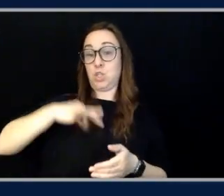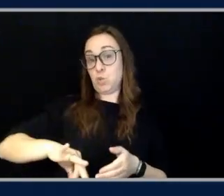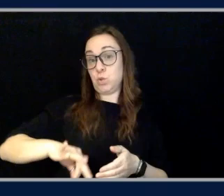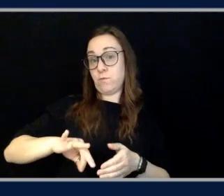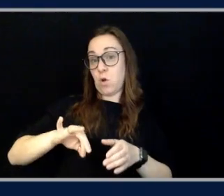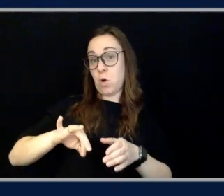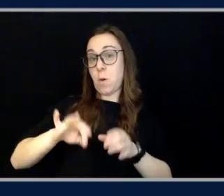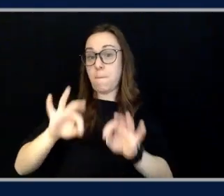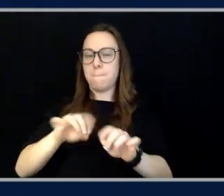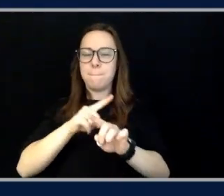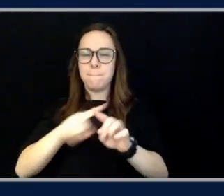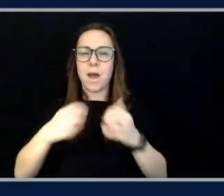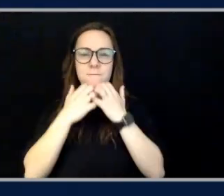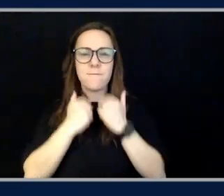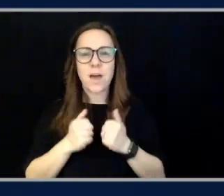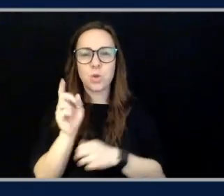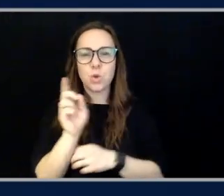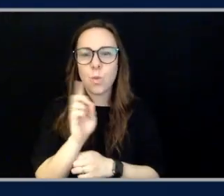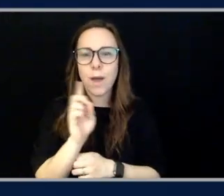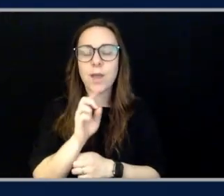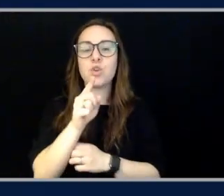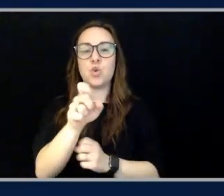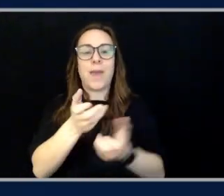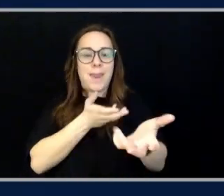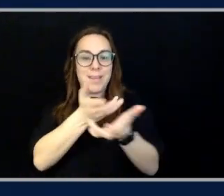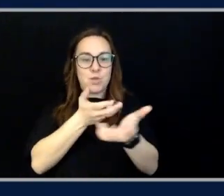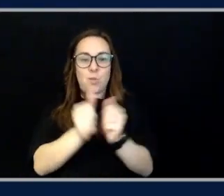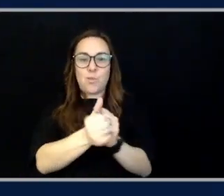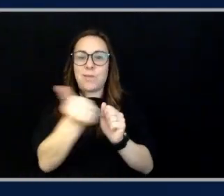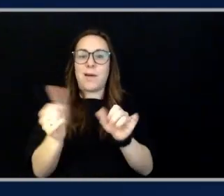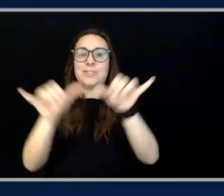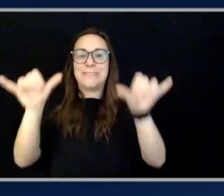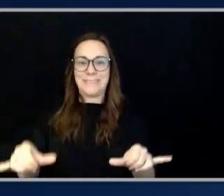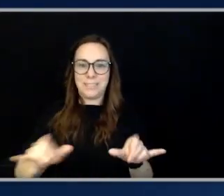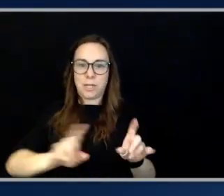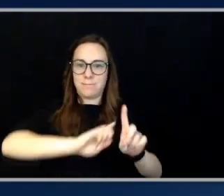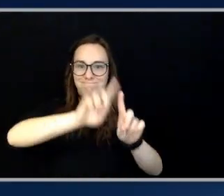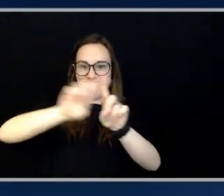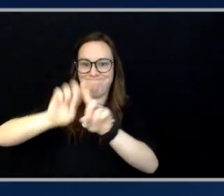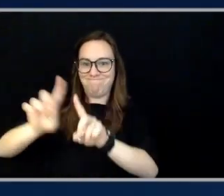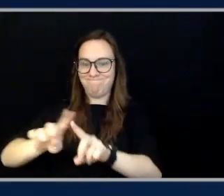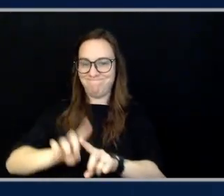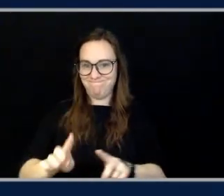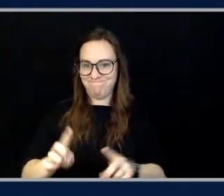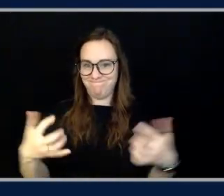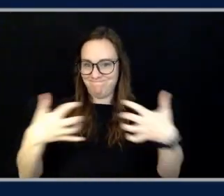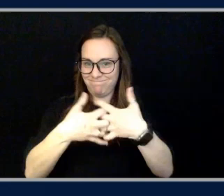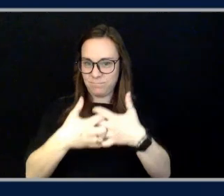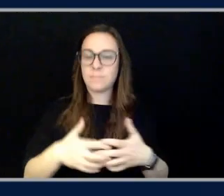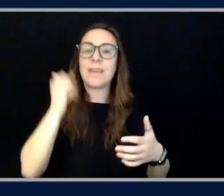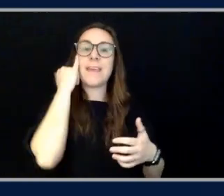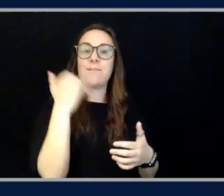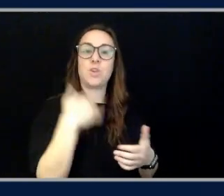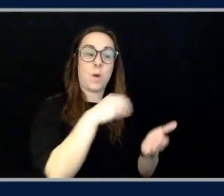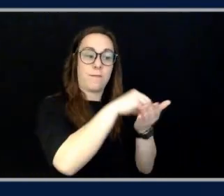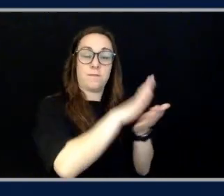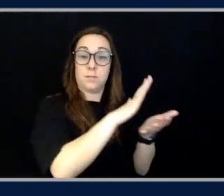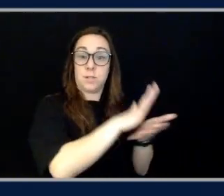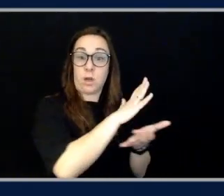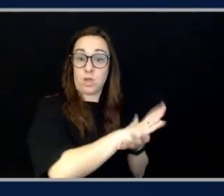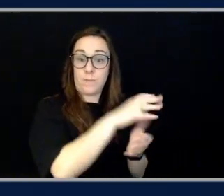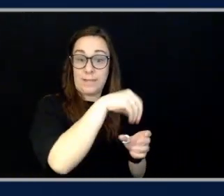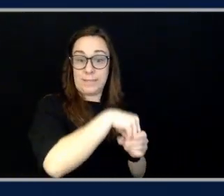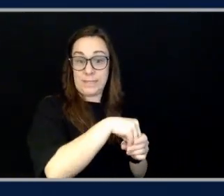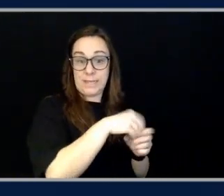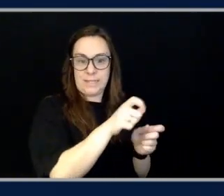value comes from is when you can interact with other systems. So for example, let's say you have documents in an S3 bucket and you want to perform